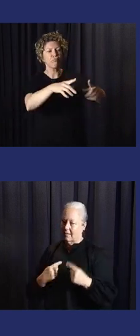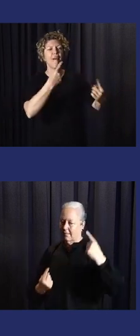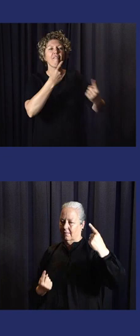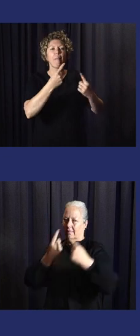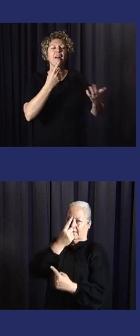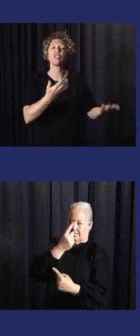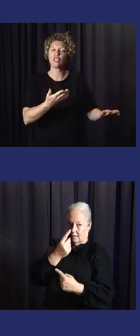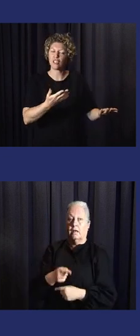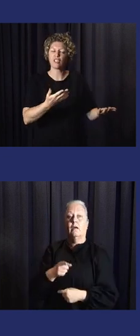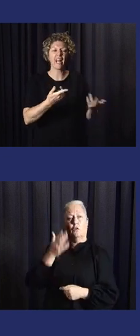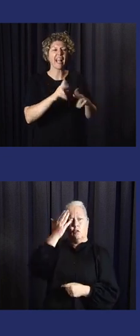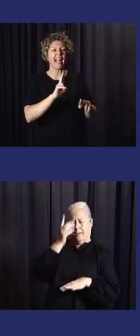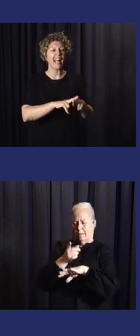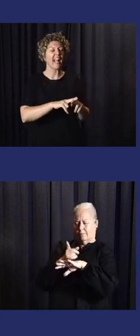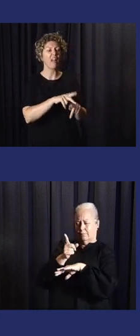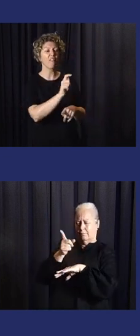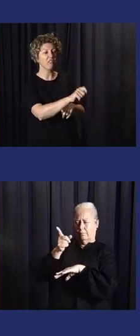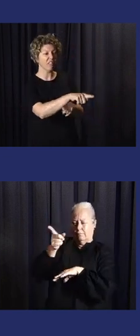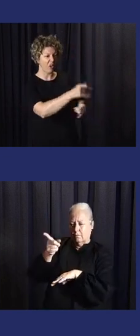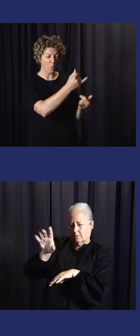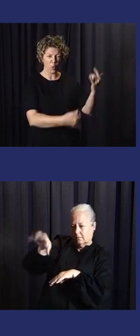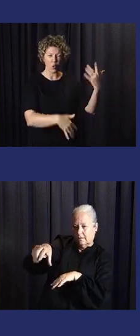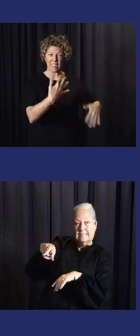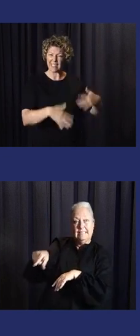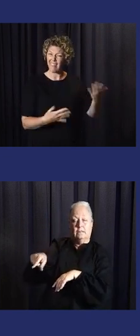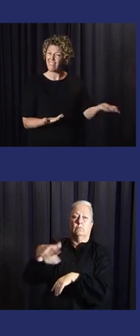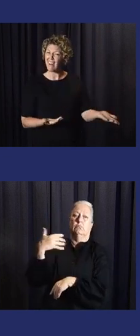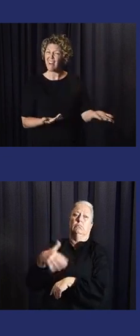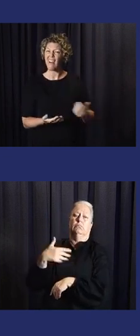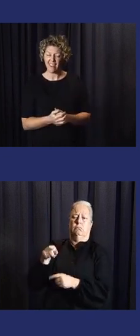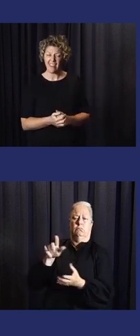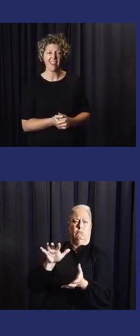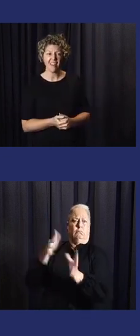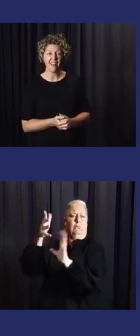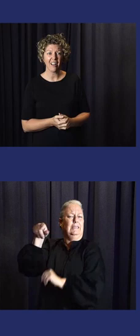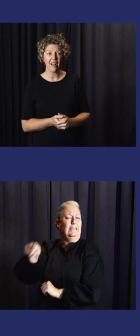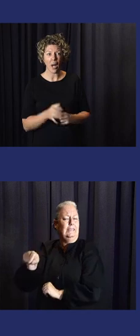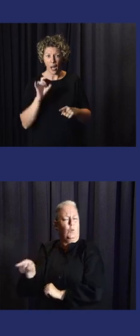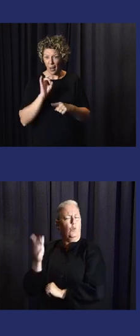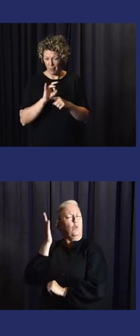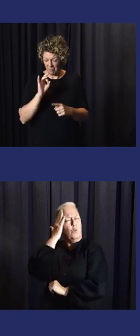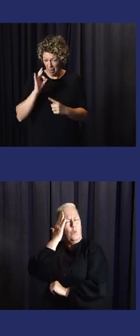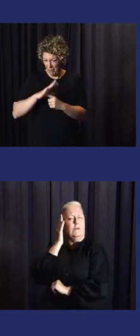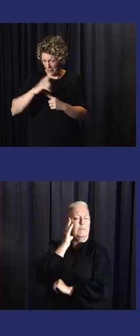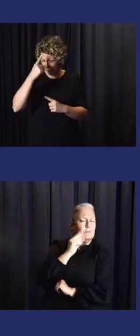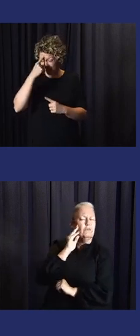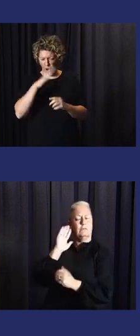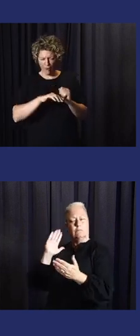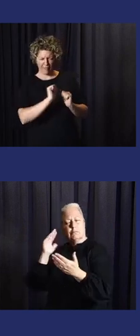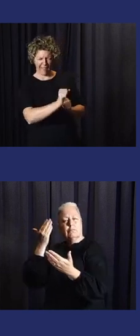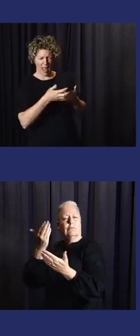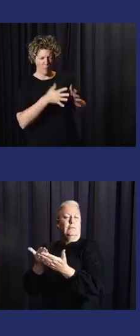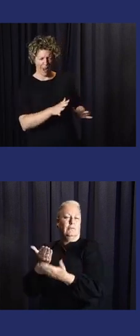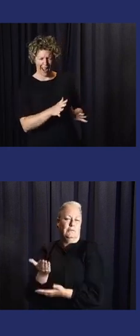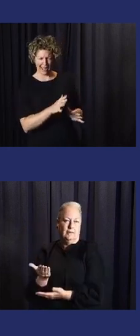rural areas. And I always want to go back to the rural areas, because they are the people that suffer the most. And they know what the difficulties